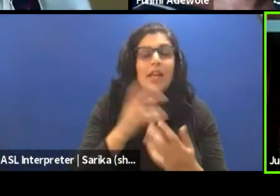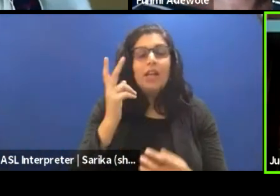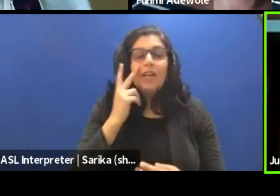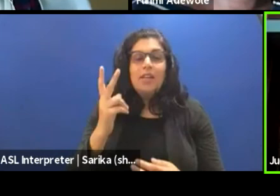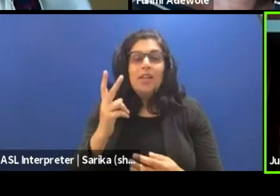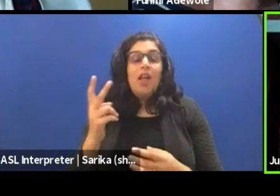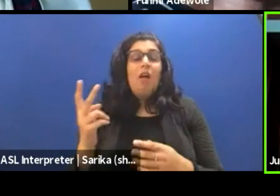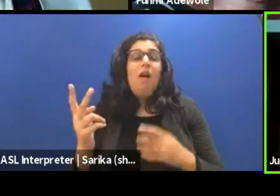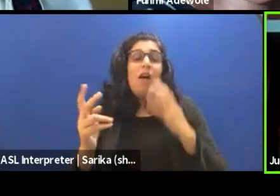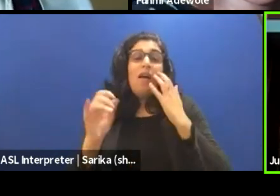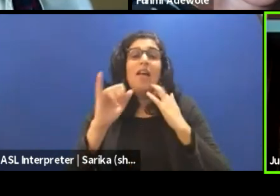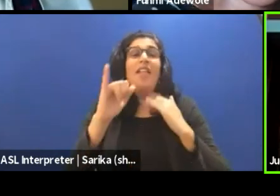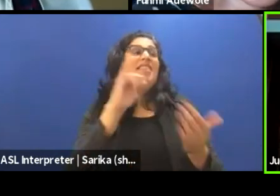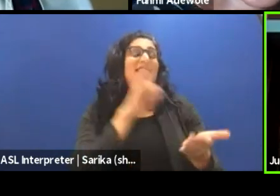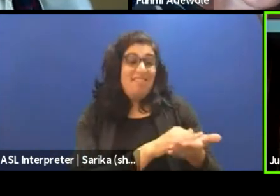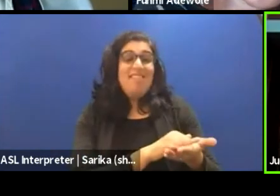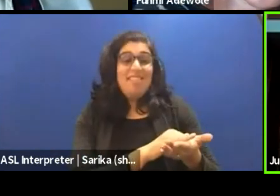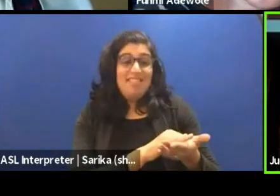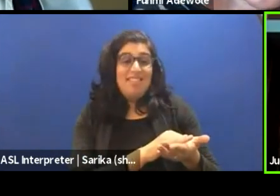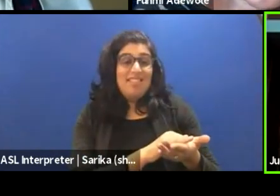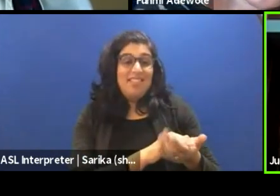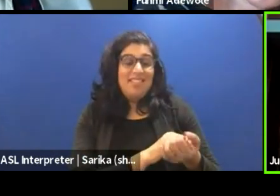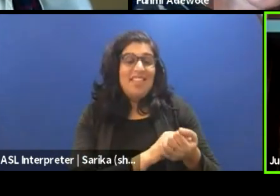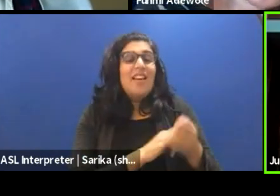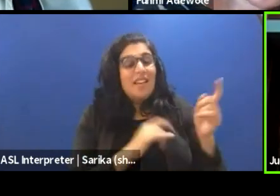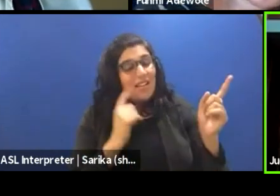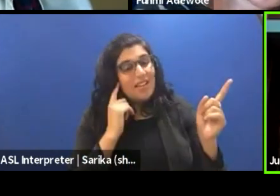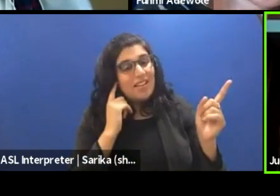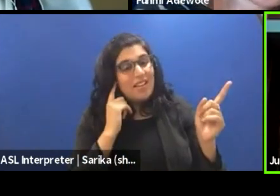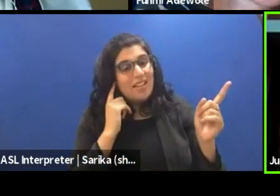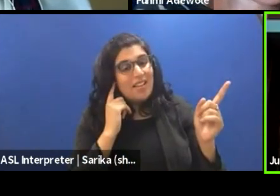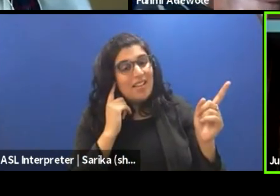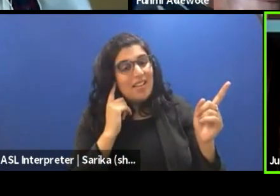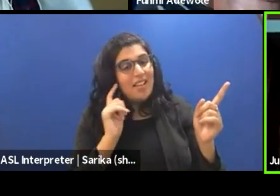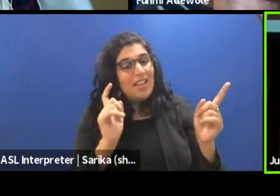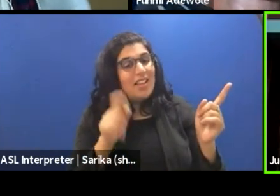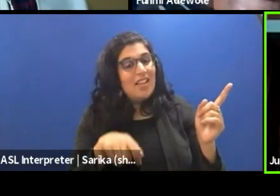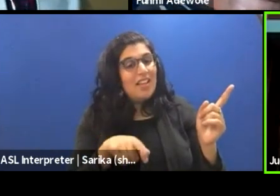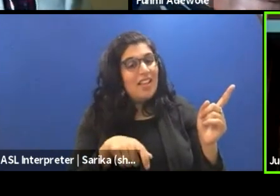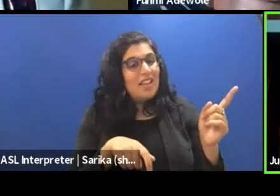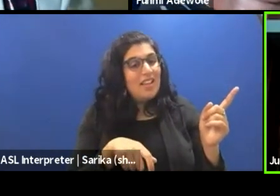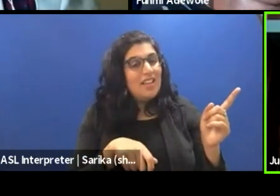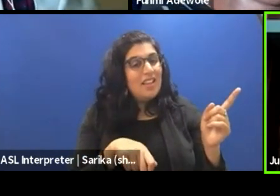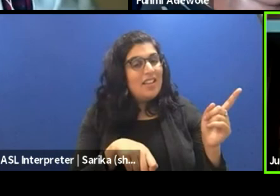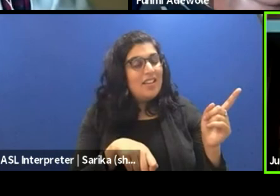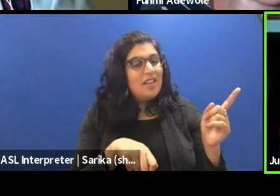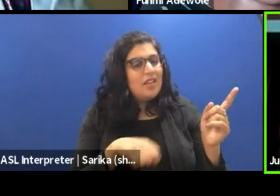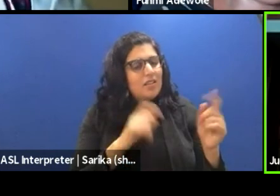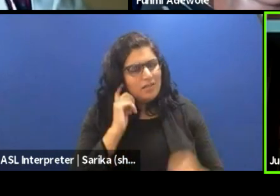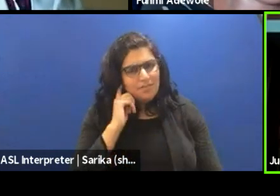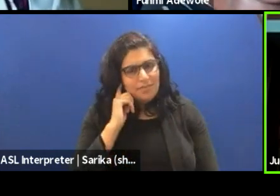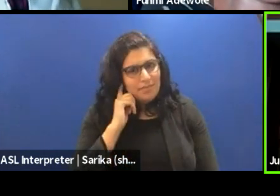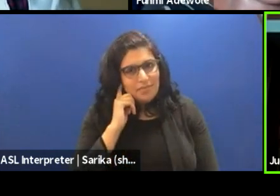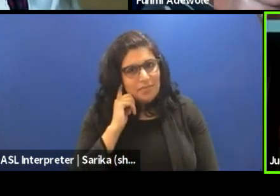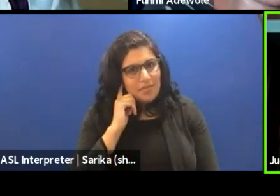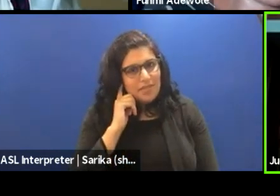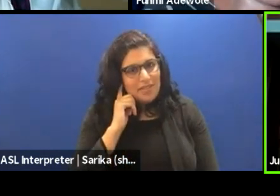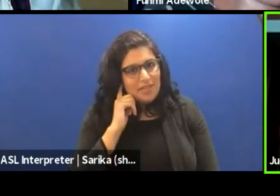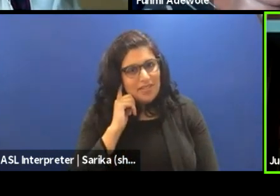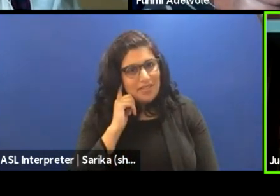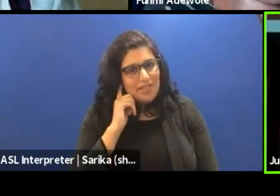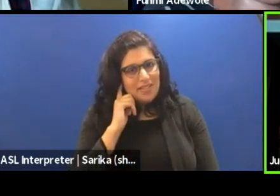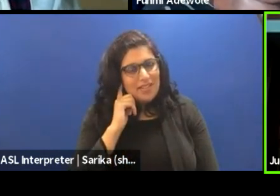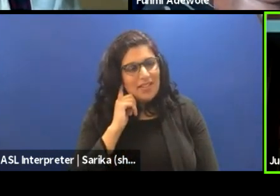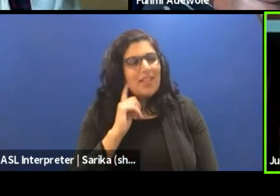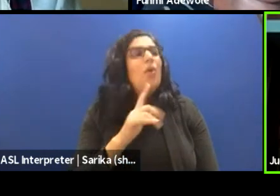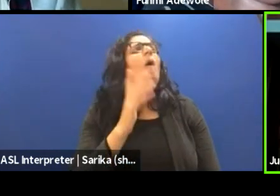coming back and they'd say, that's the, that's the rapper that we laid the wall. She was supposed to tie it up here, not here. And we say, oh, sorry, we didn't know. Now we know next time.